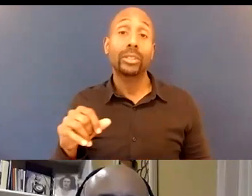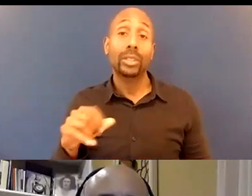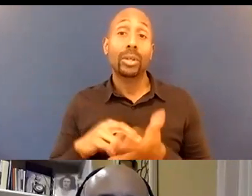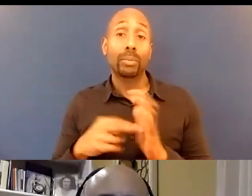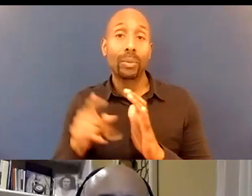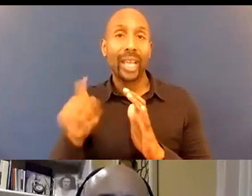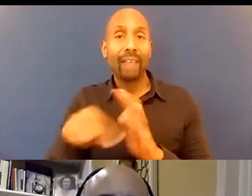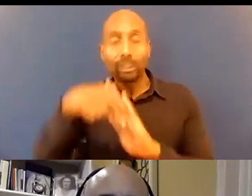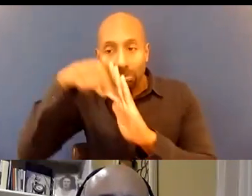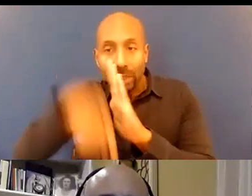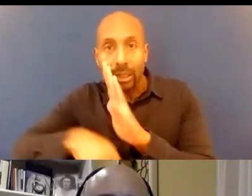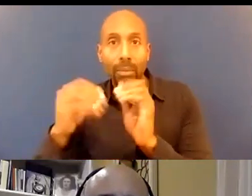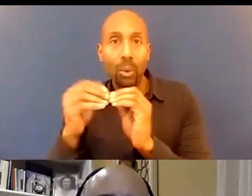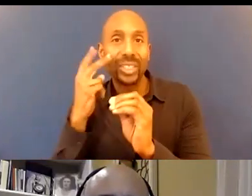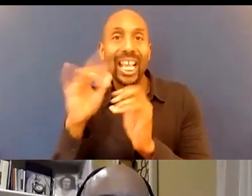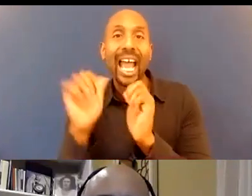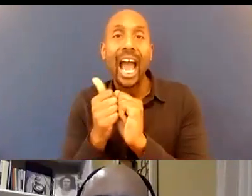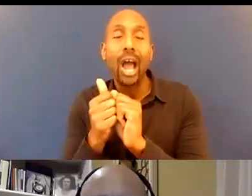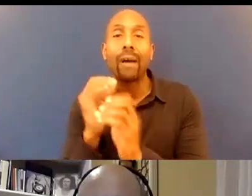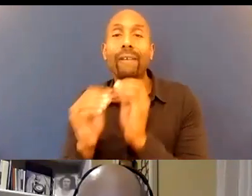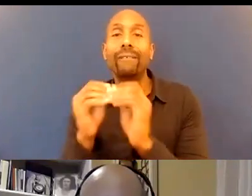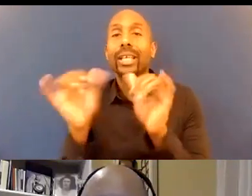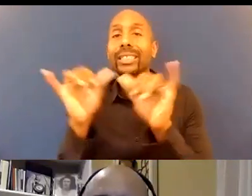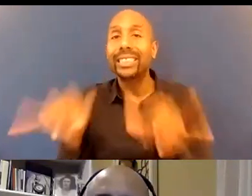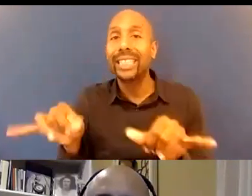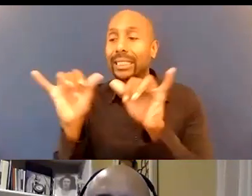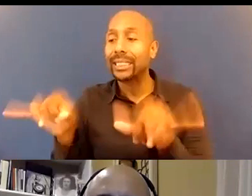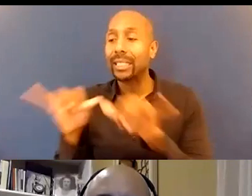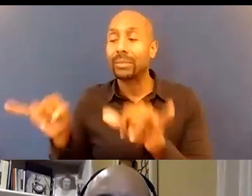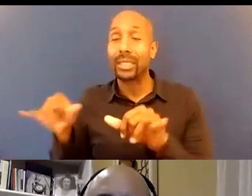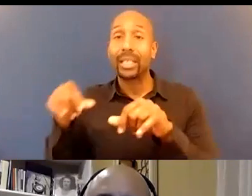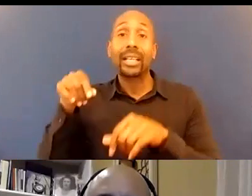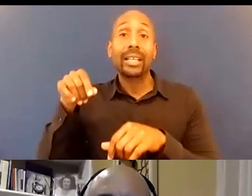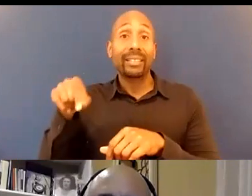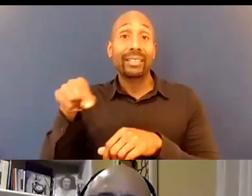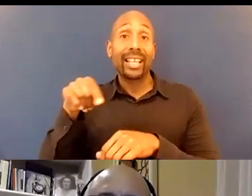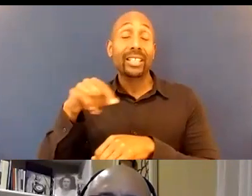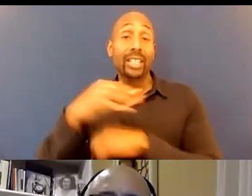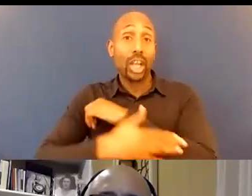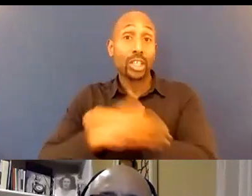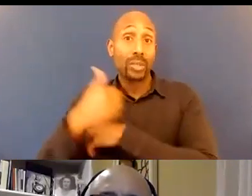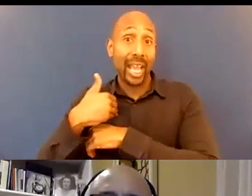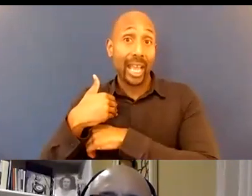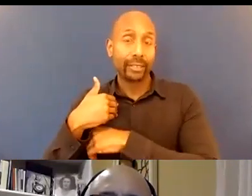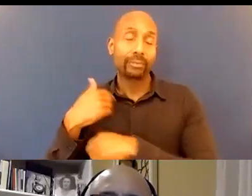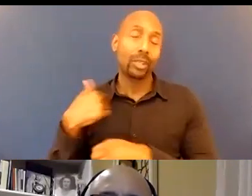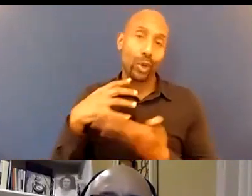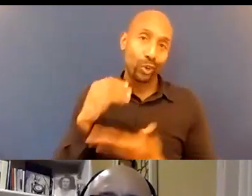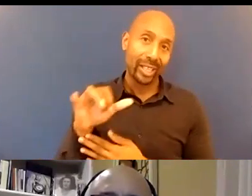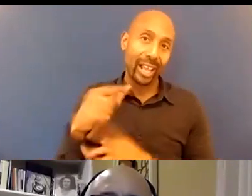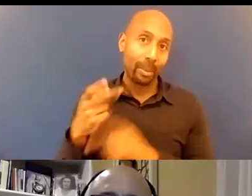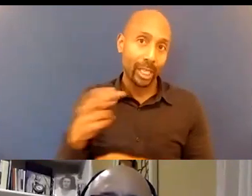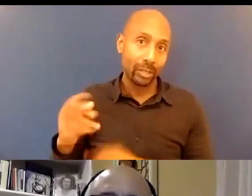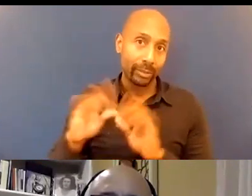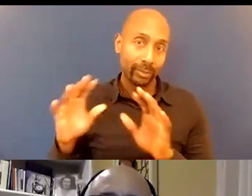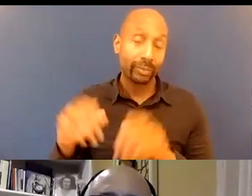how to fix systems and in this country as we're learning from history um it was built on